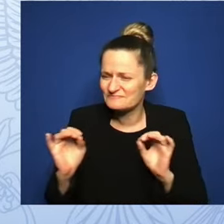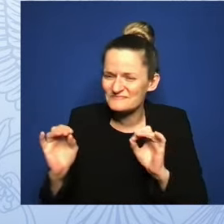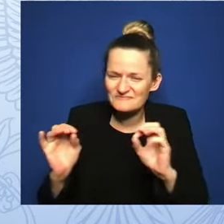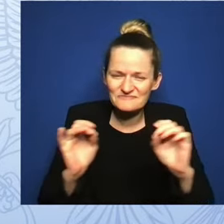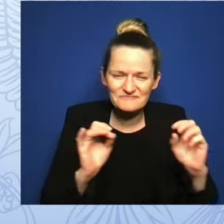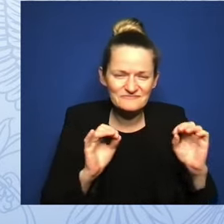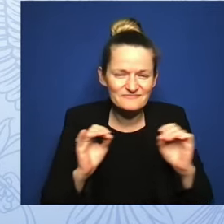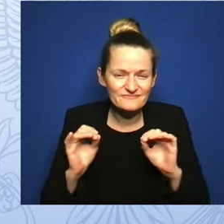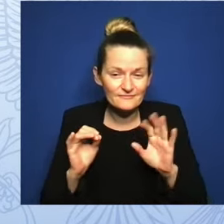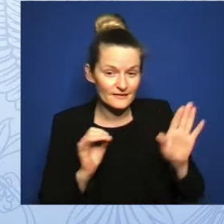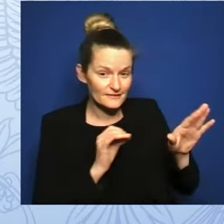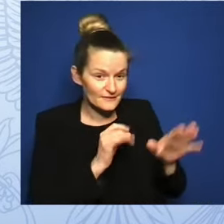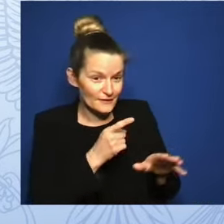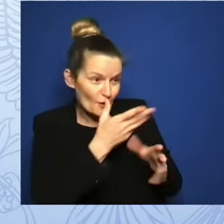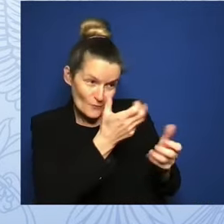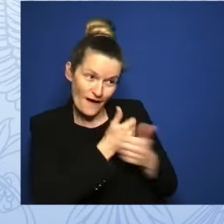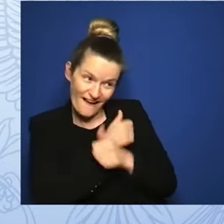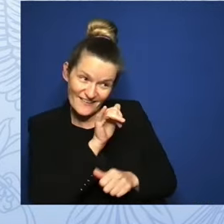Okay.